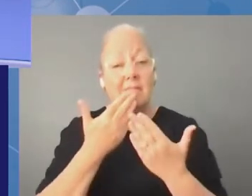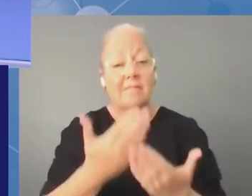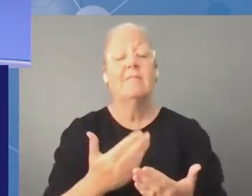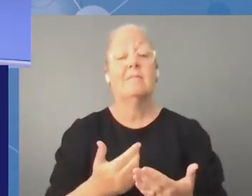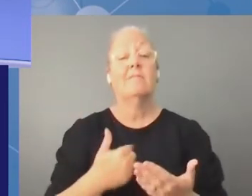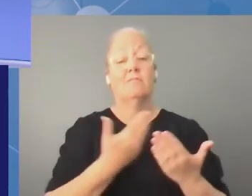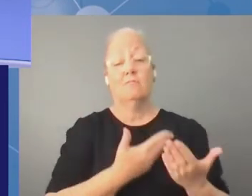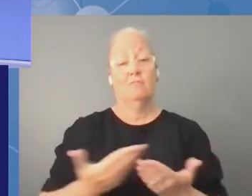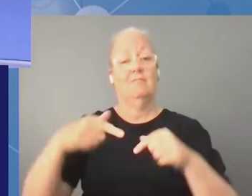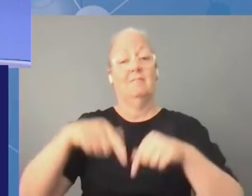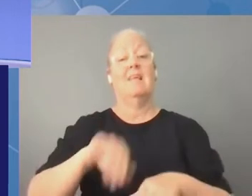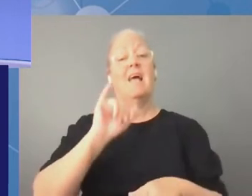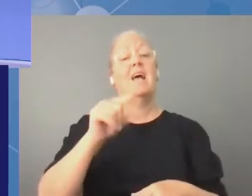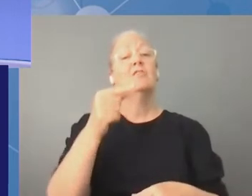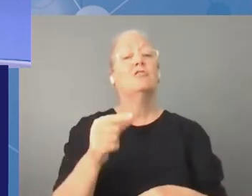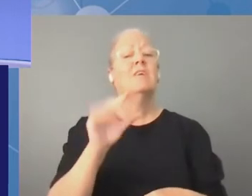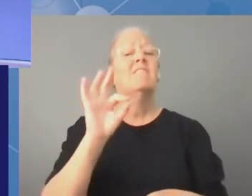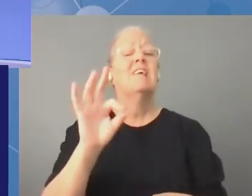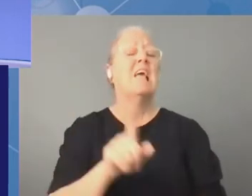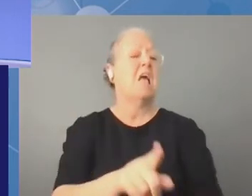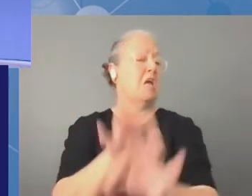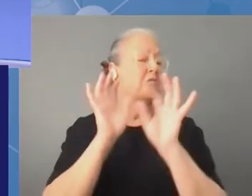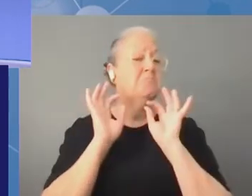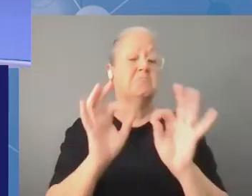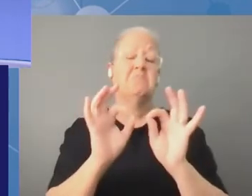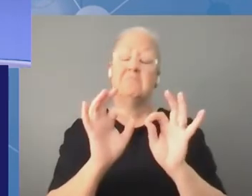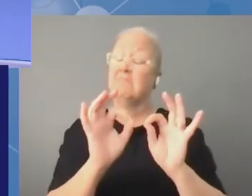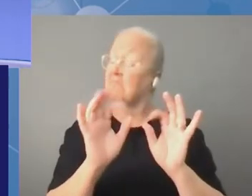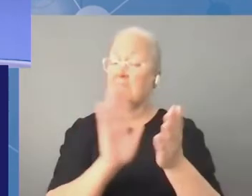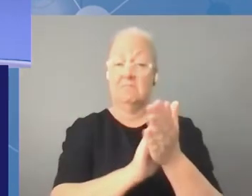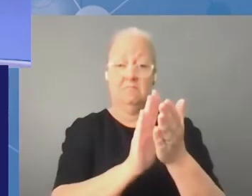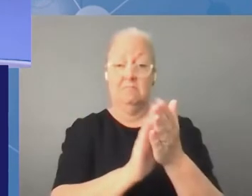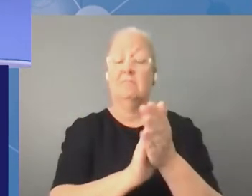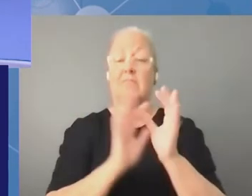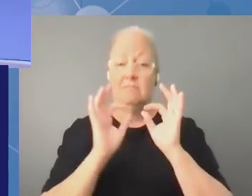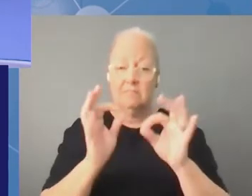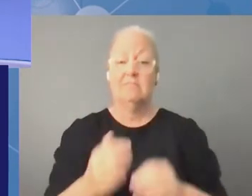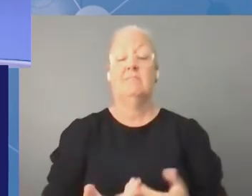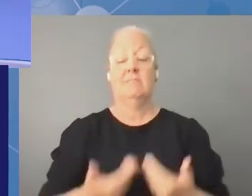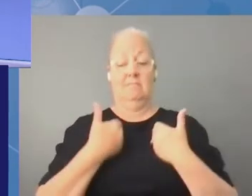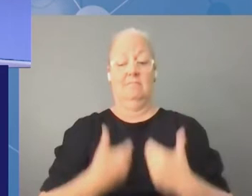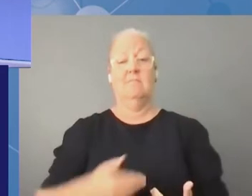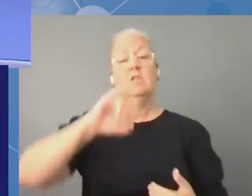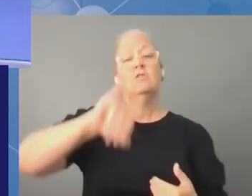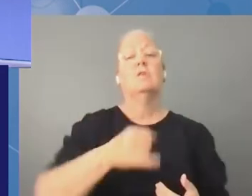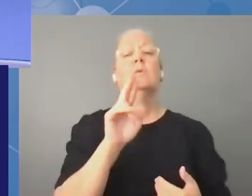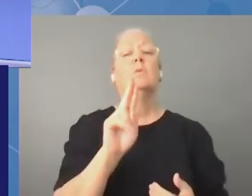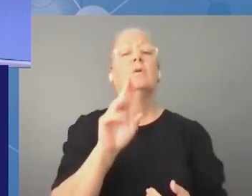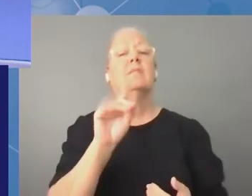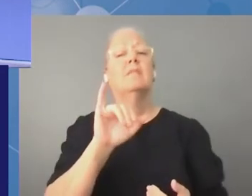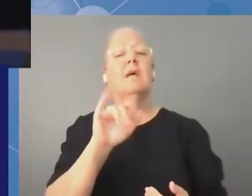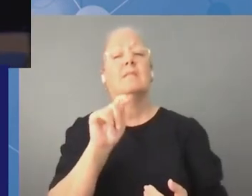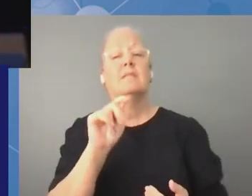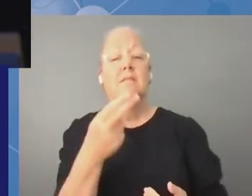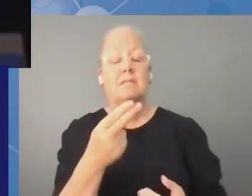i thought it was excellent my question and comment is that i